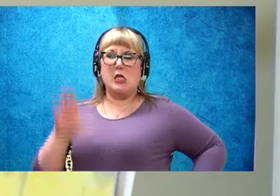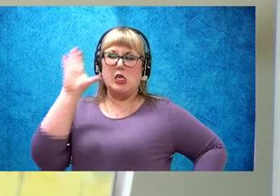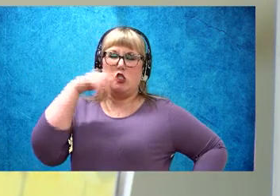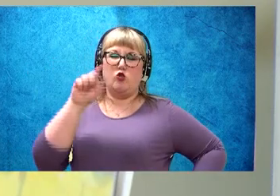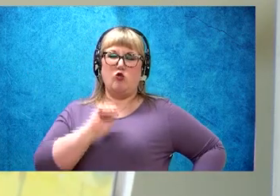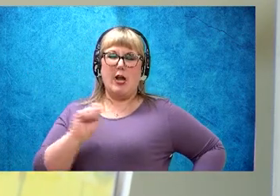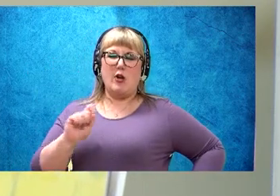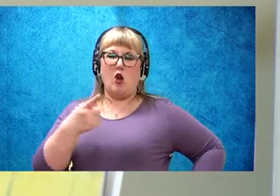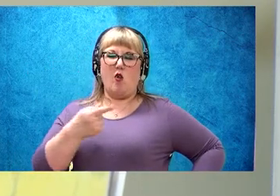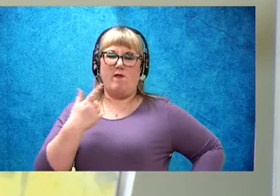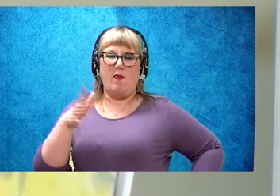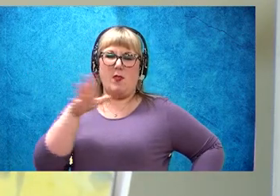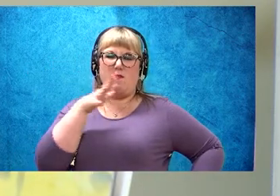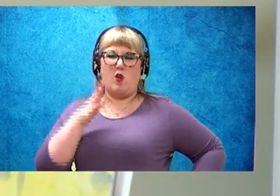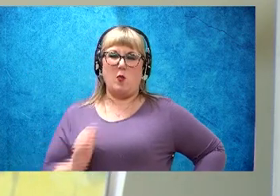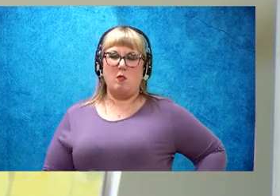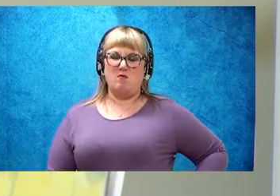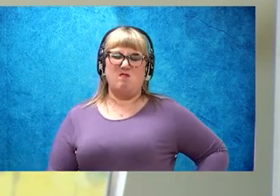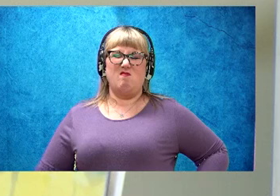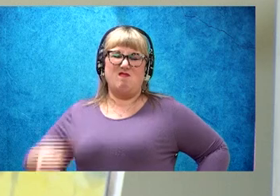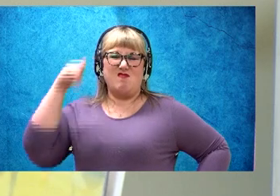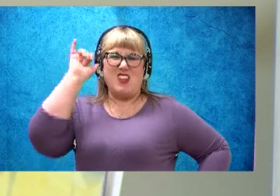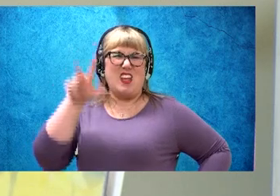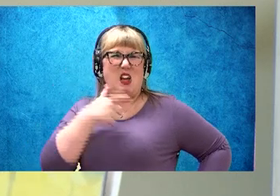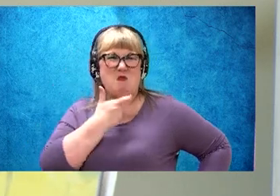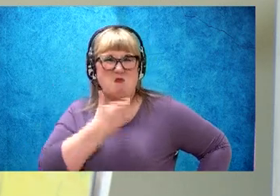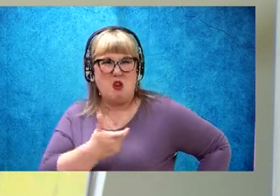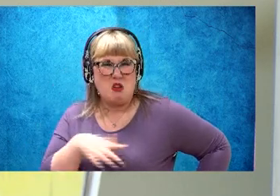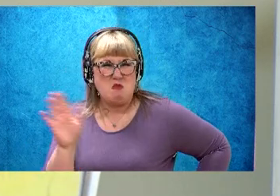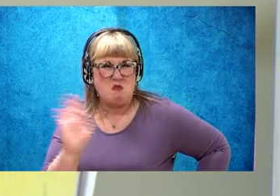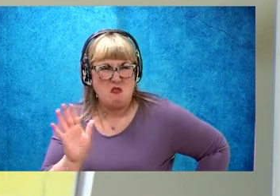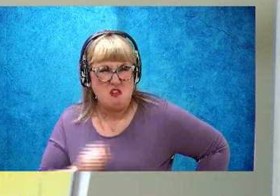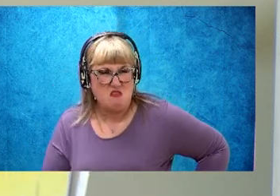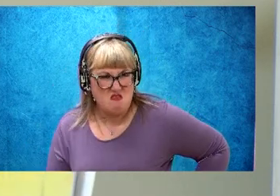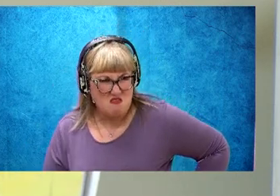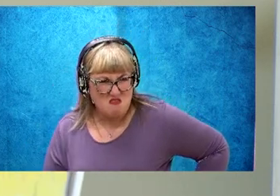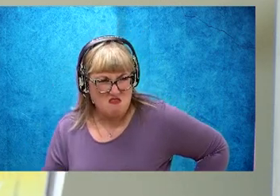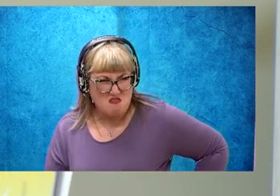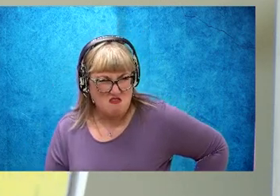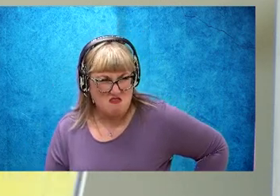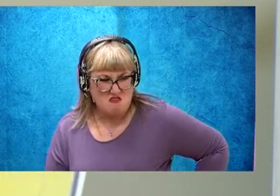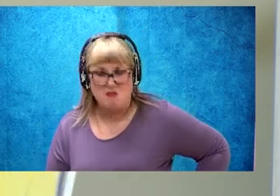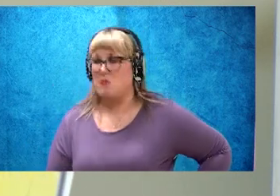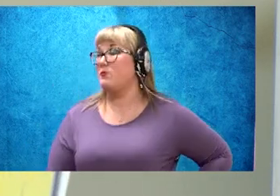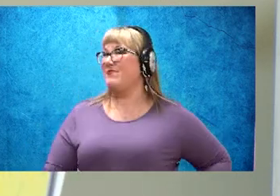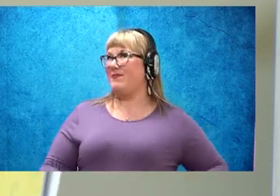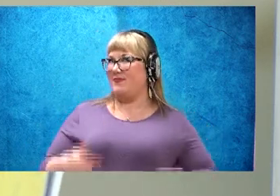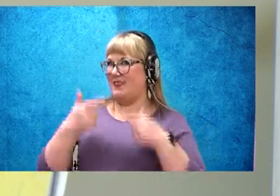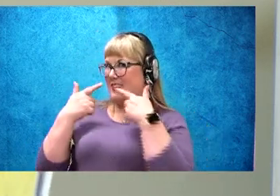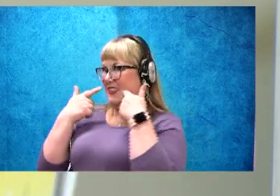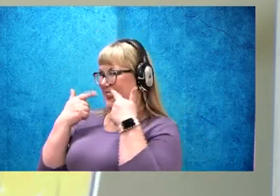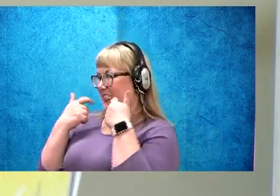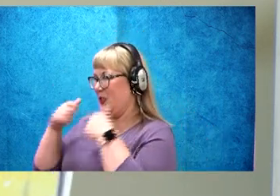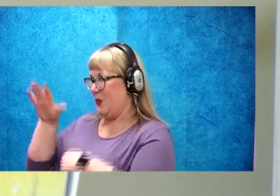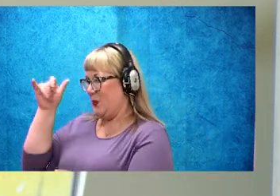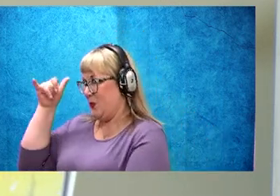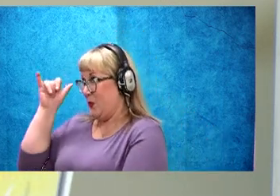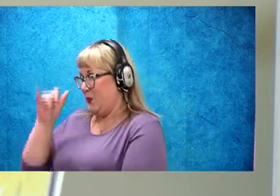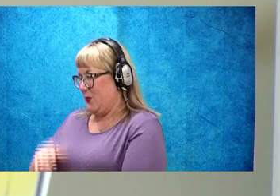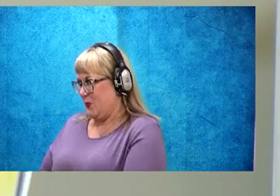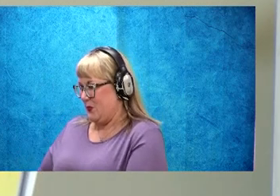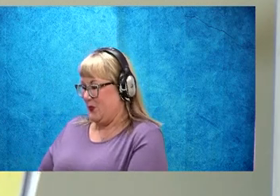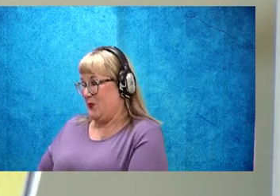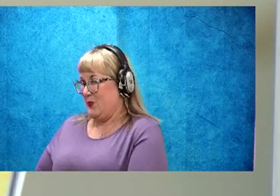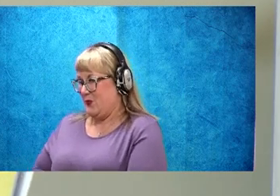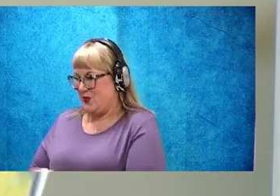from Farmer Brown. Cows watching movies? Hmm. Giggle, giggle, moo. Now the